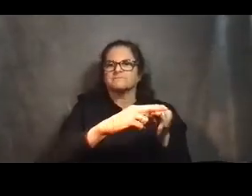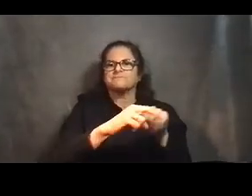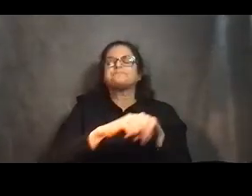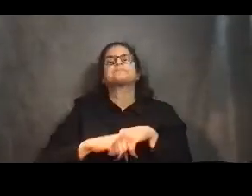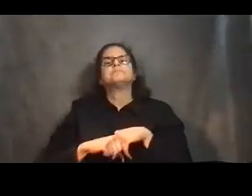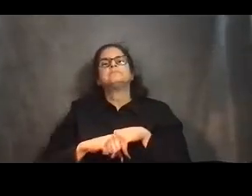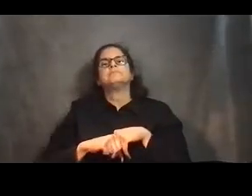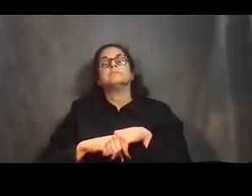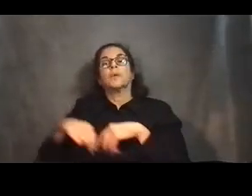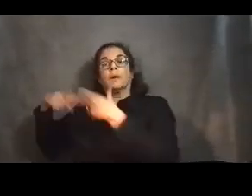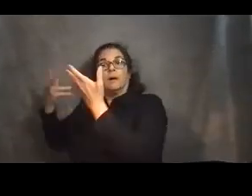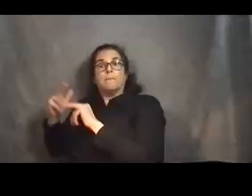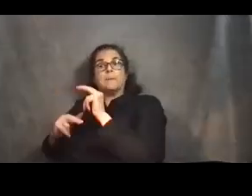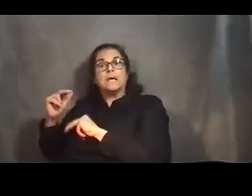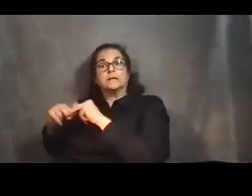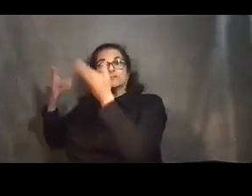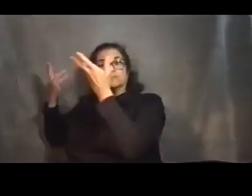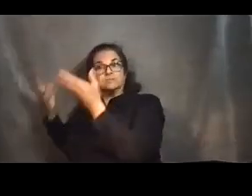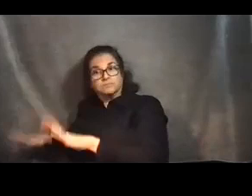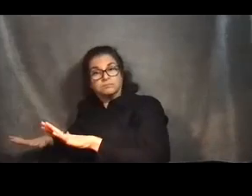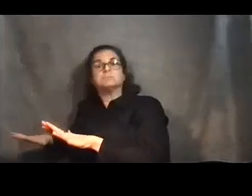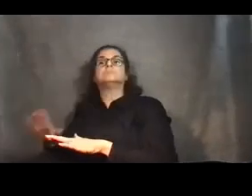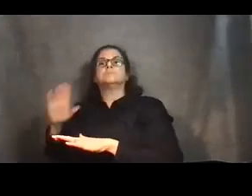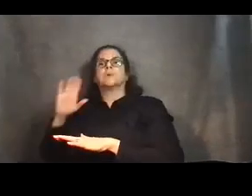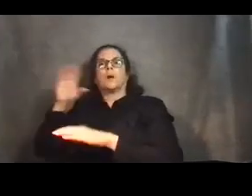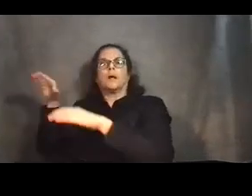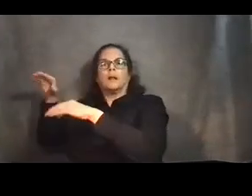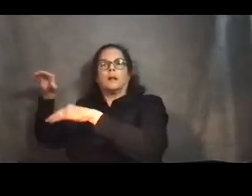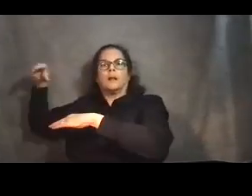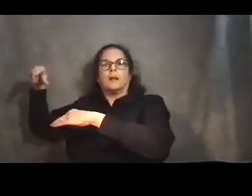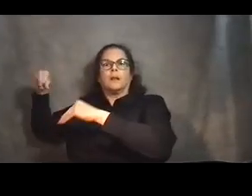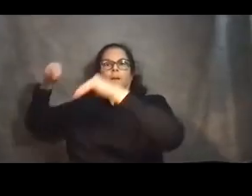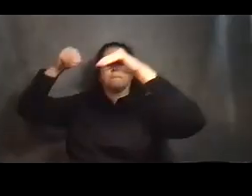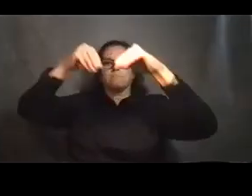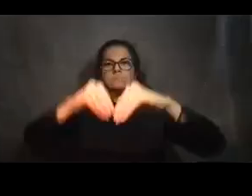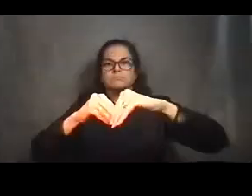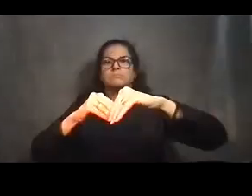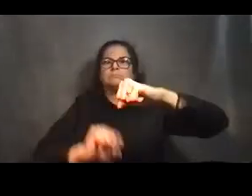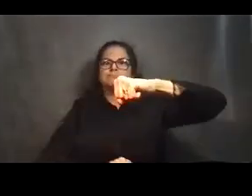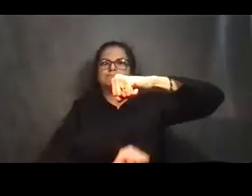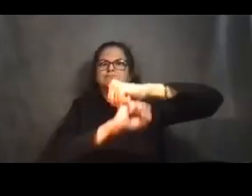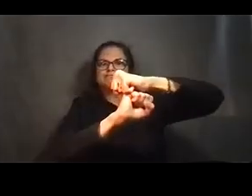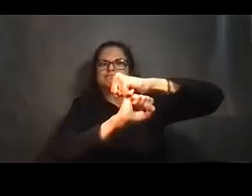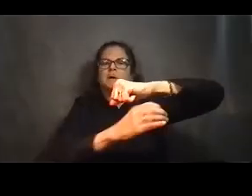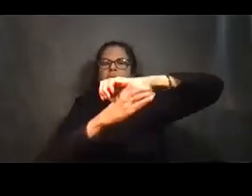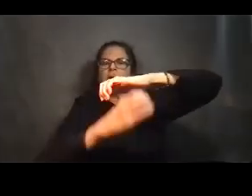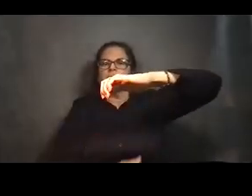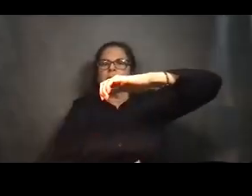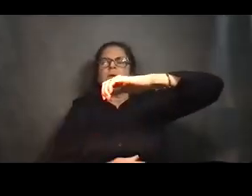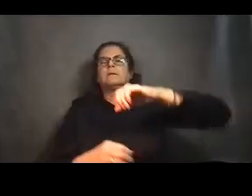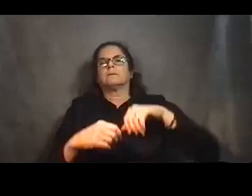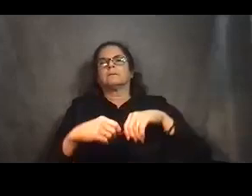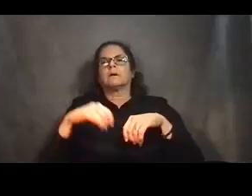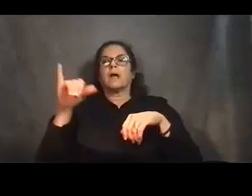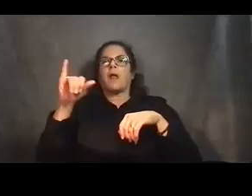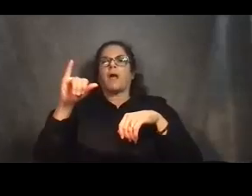Once complete, the segments will be supported by concrete columns and a system of tension steel cables inside of the segments, similar to an internal suspension